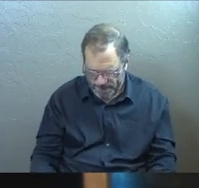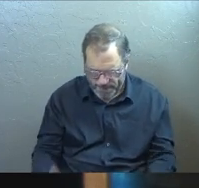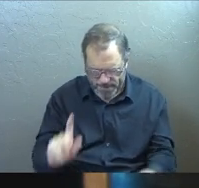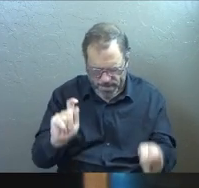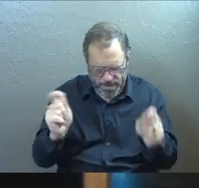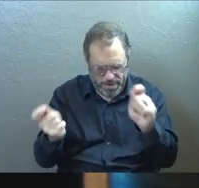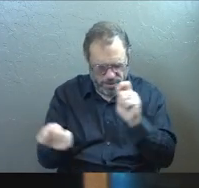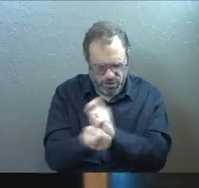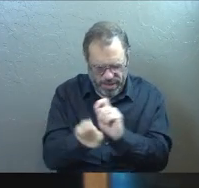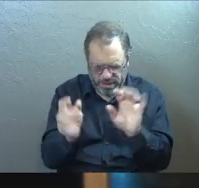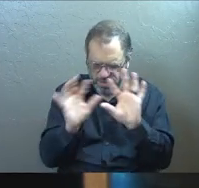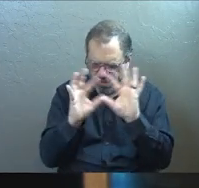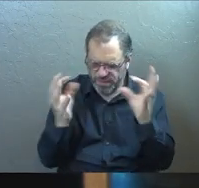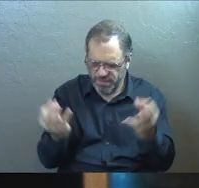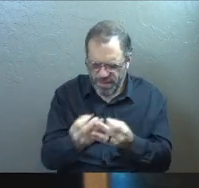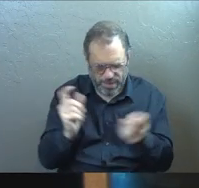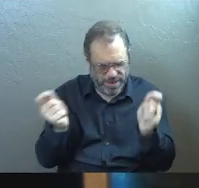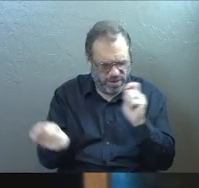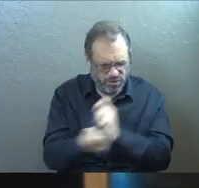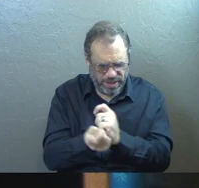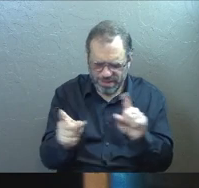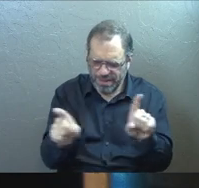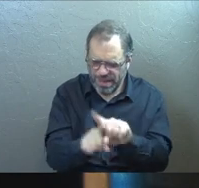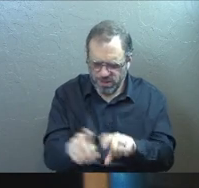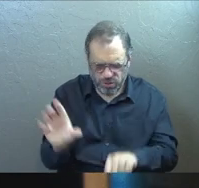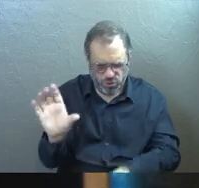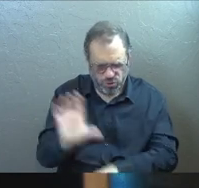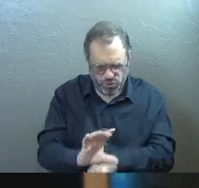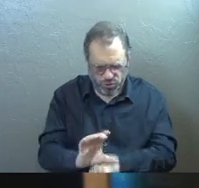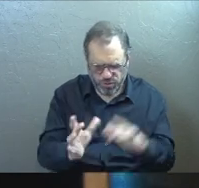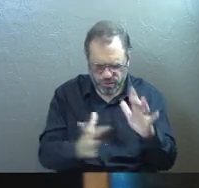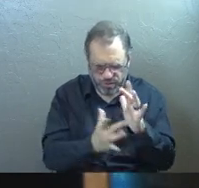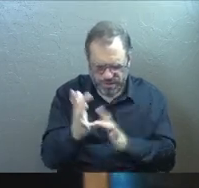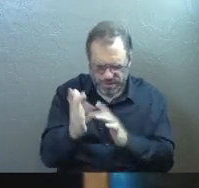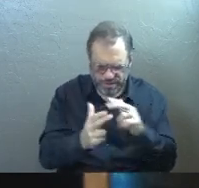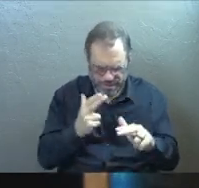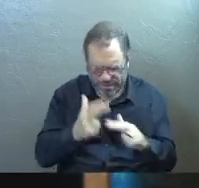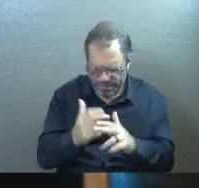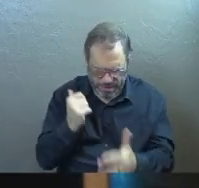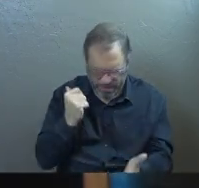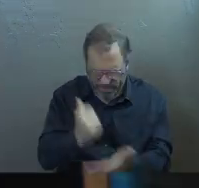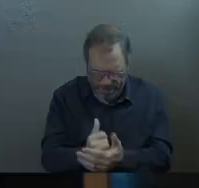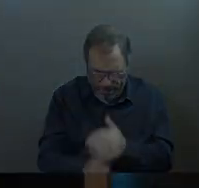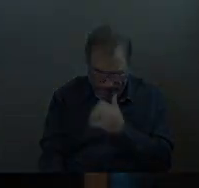Change us as families. Change us as a church. Christ's name. Amen.